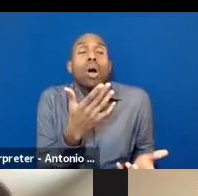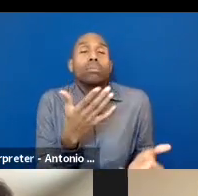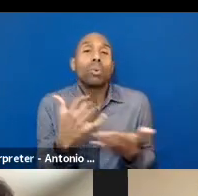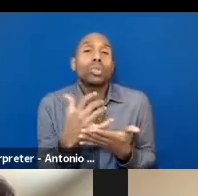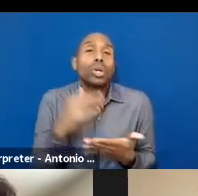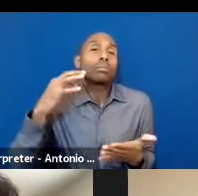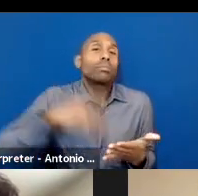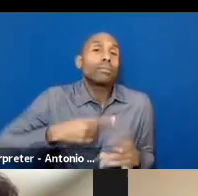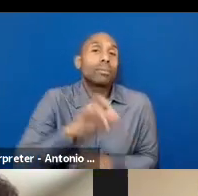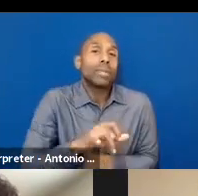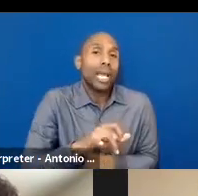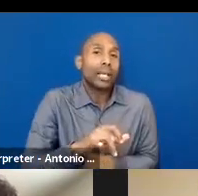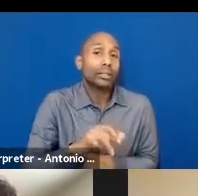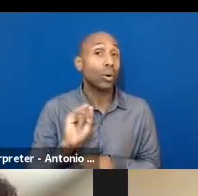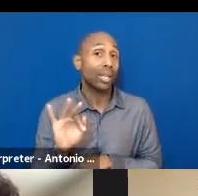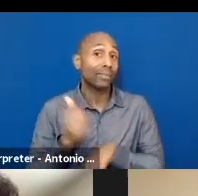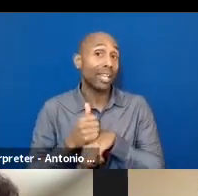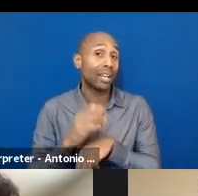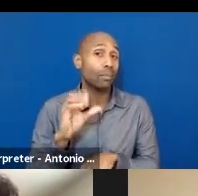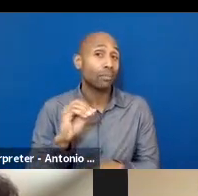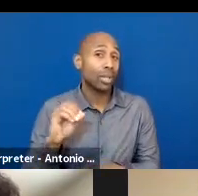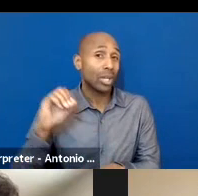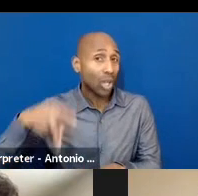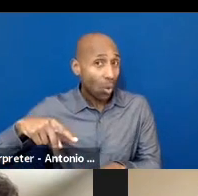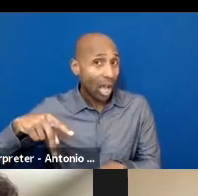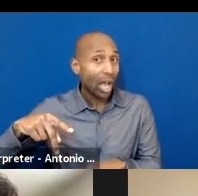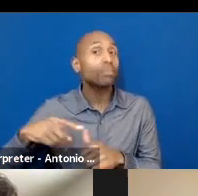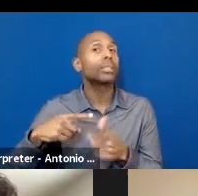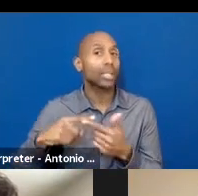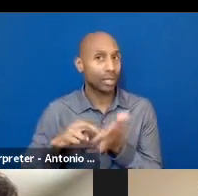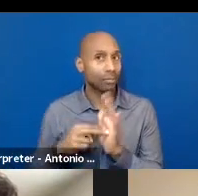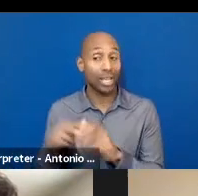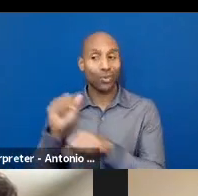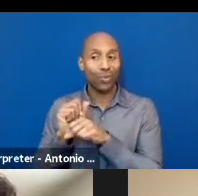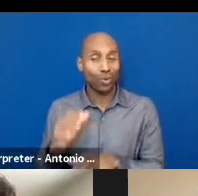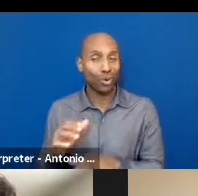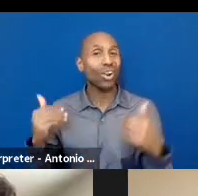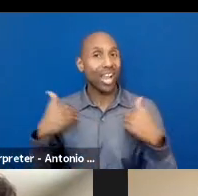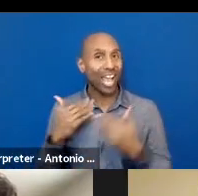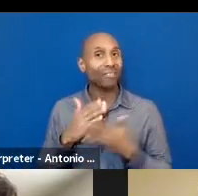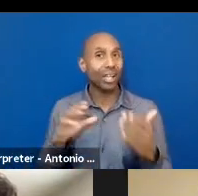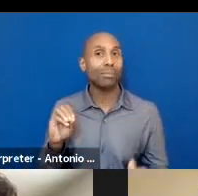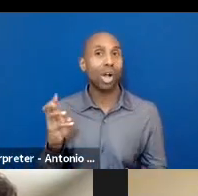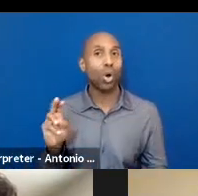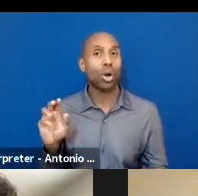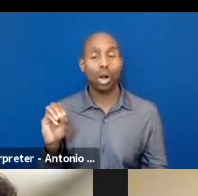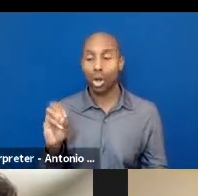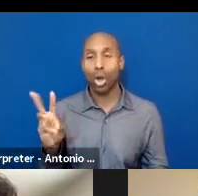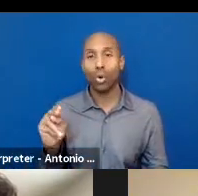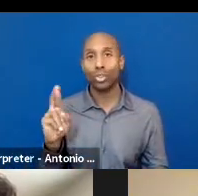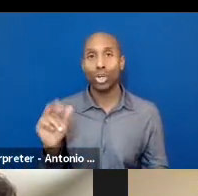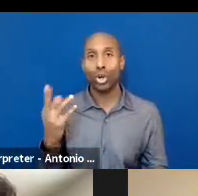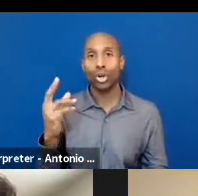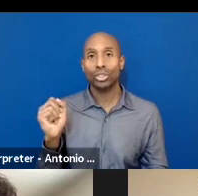of a cooperative is that when workers own it, it's not only about making profit